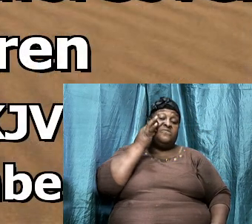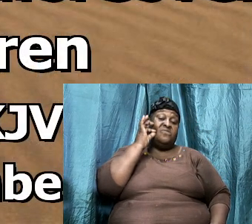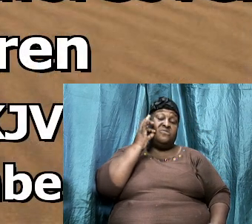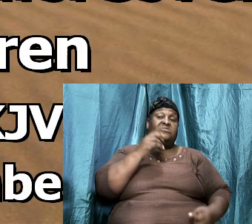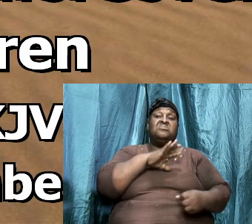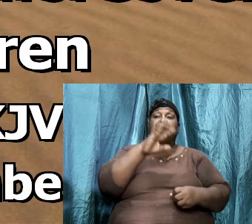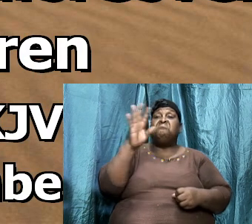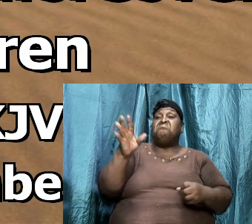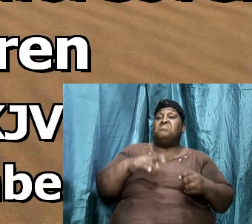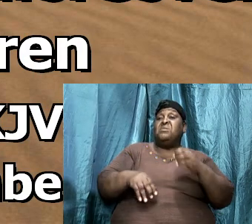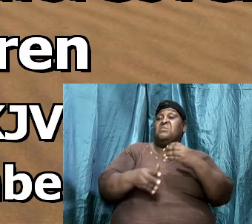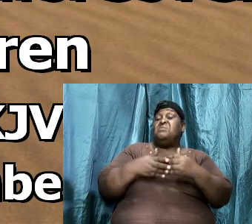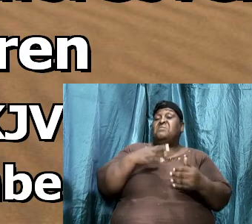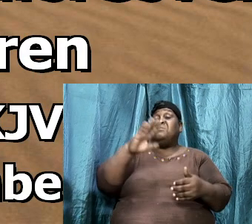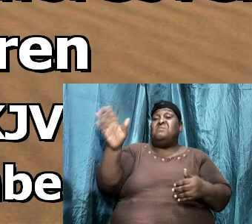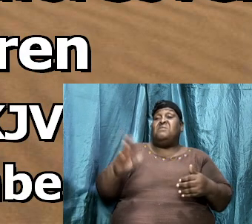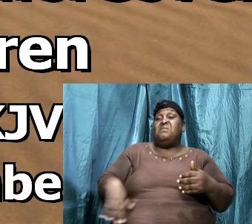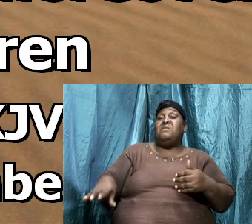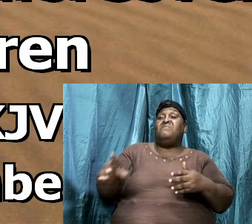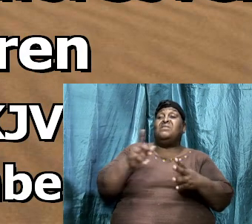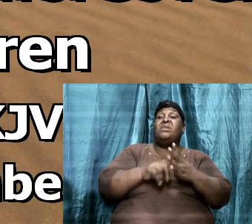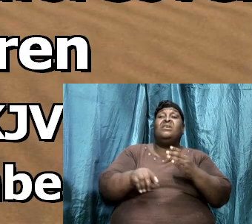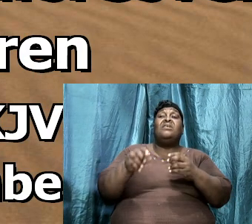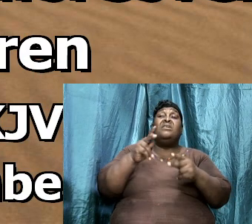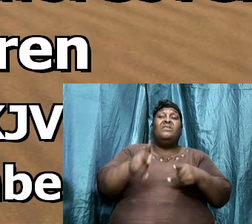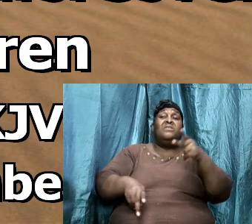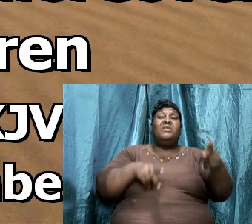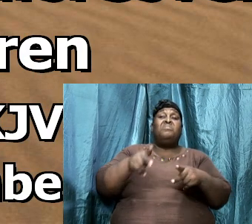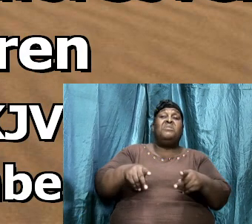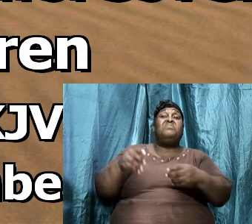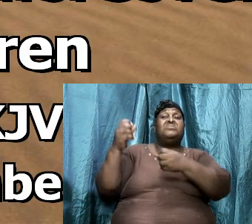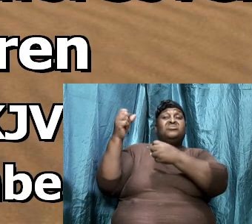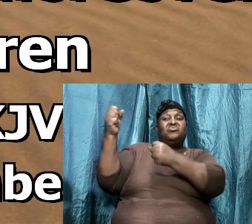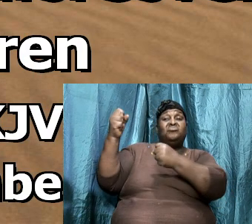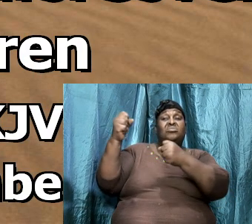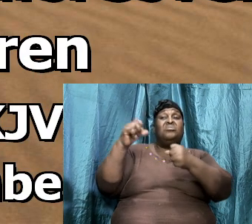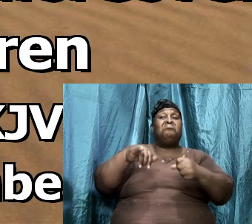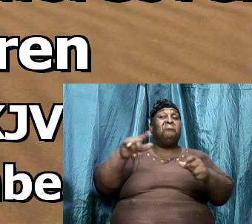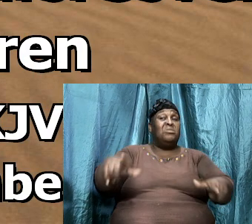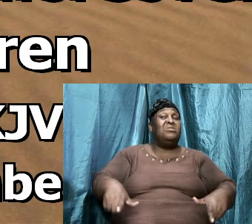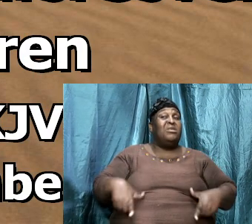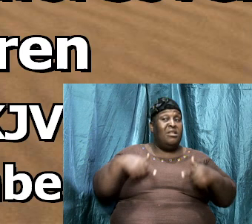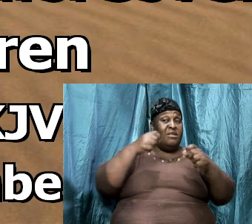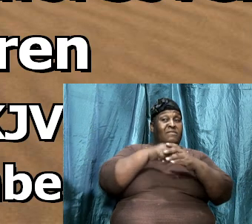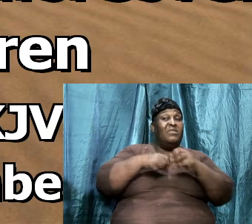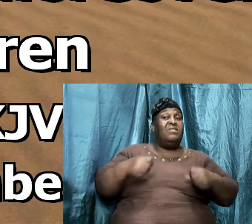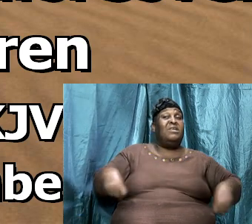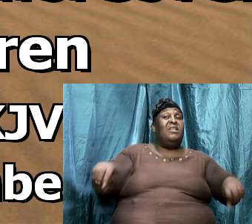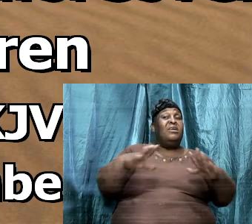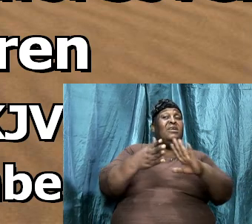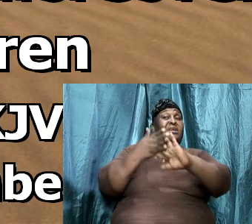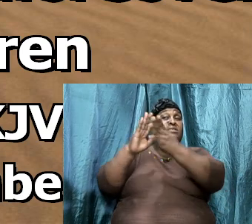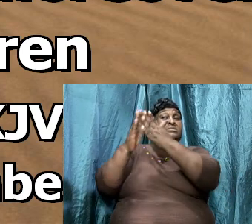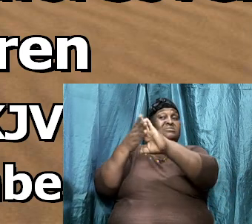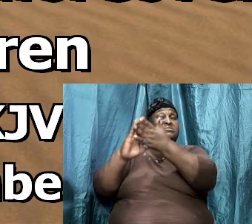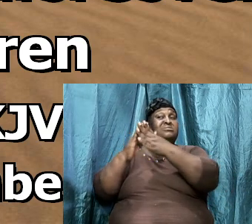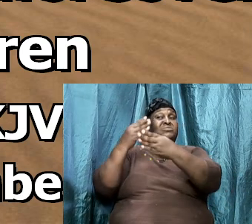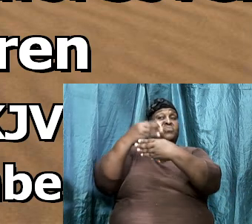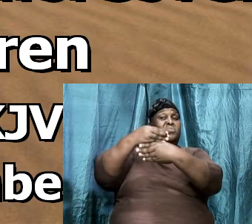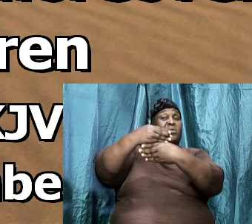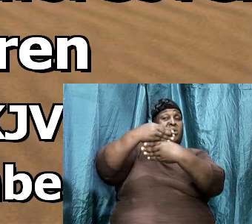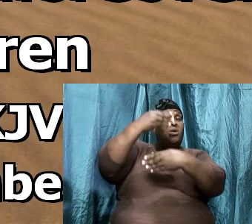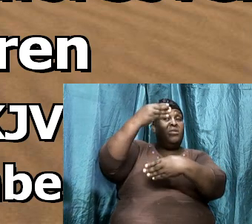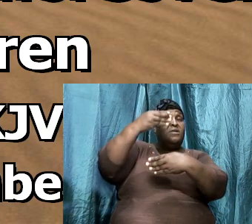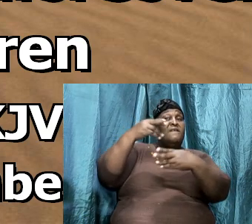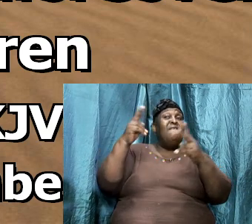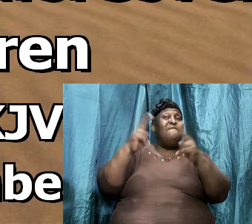Nevertheless, the people be strong that dwell in the land. And the cities are wild, and